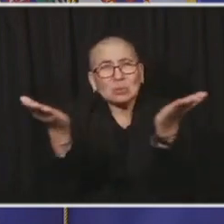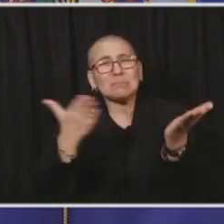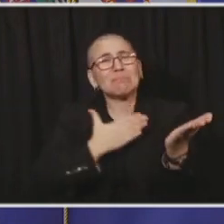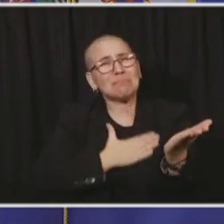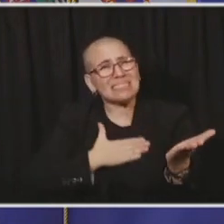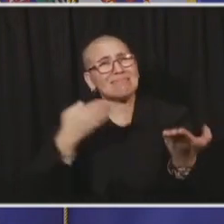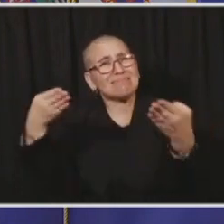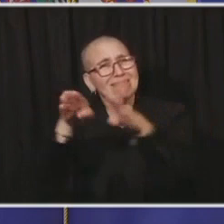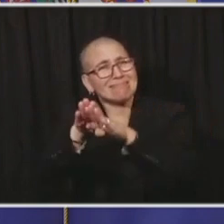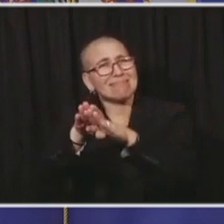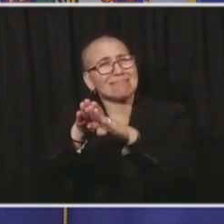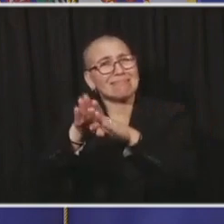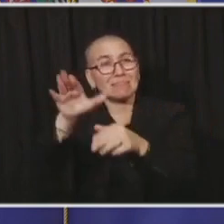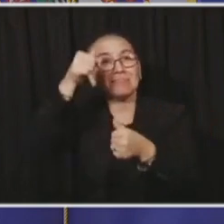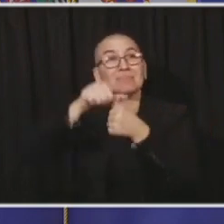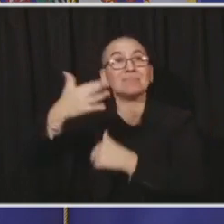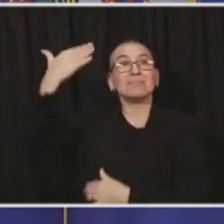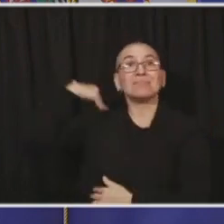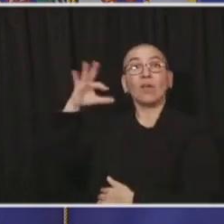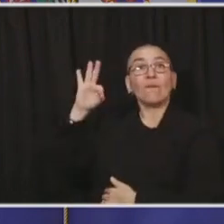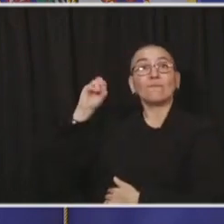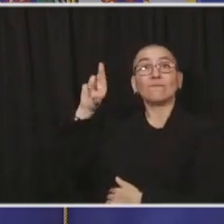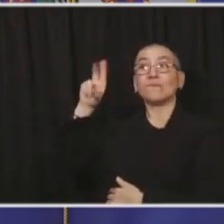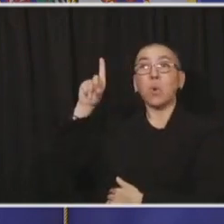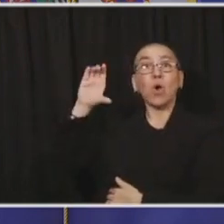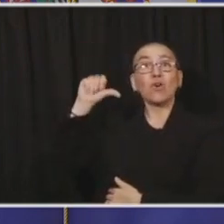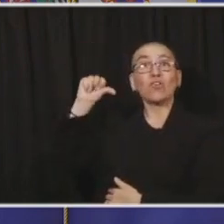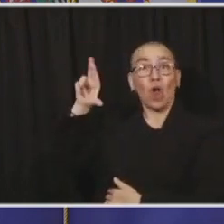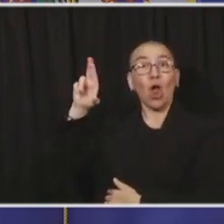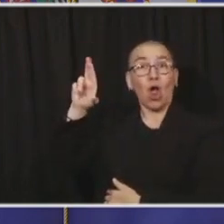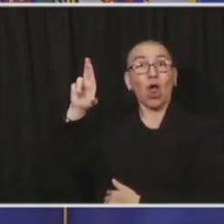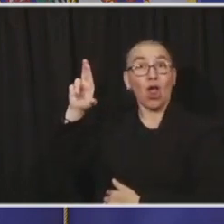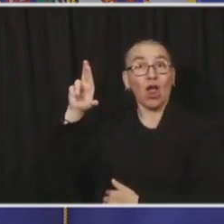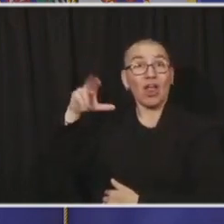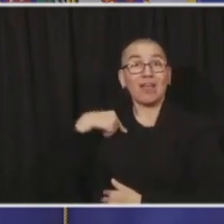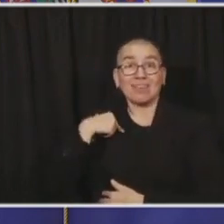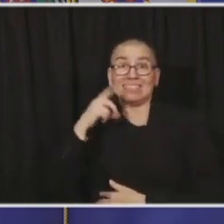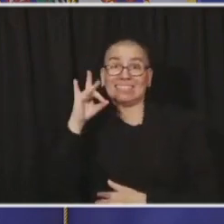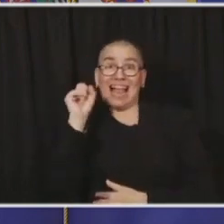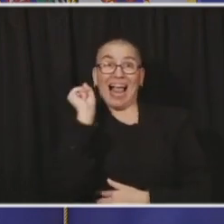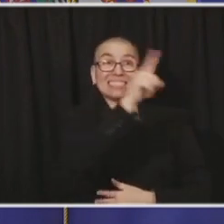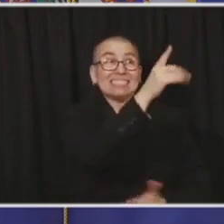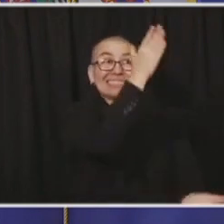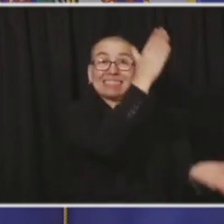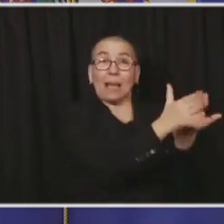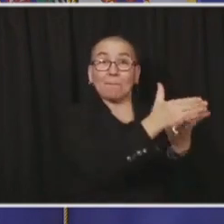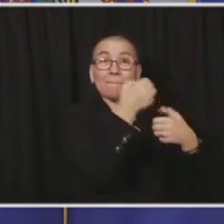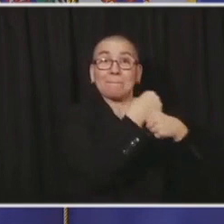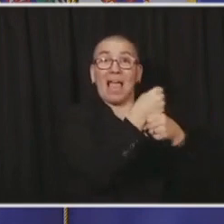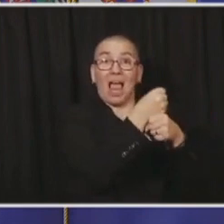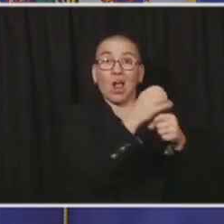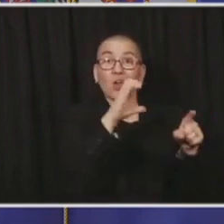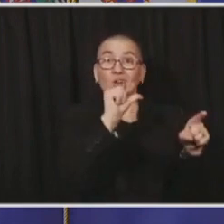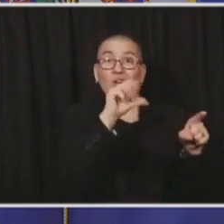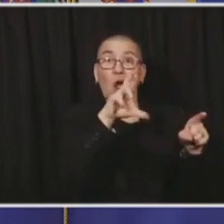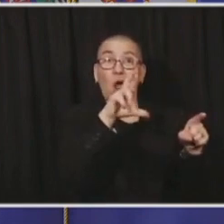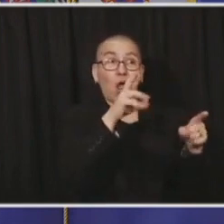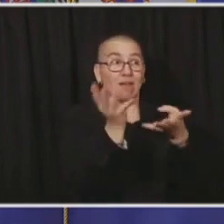automobiles and make armaments for World War II. We made sure we compensated them, paid them and keep folks working. That'll be coupled with unemployment